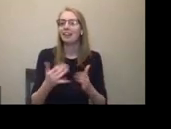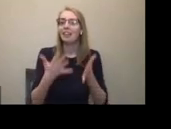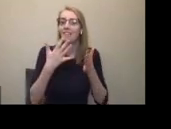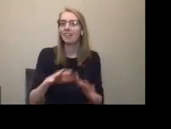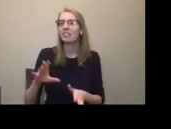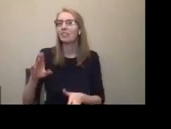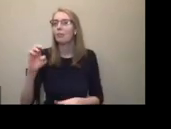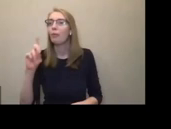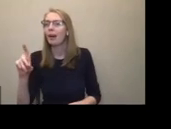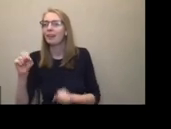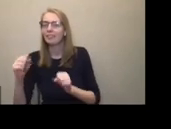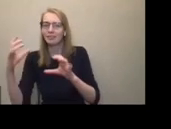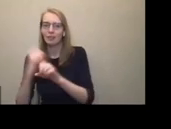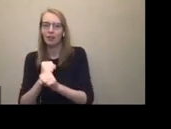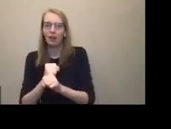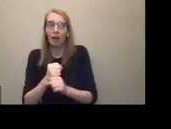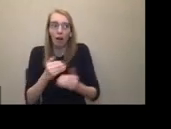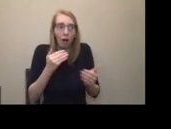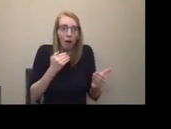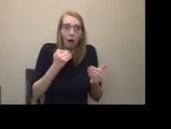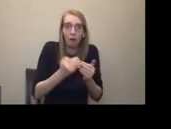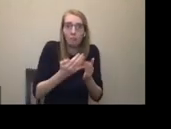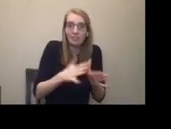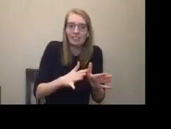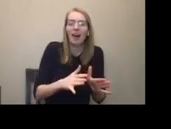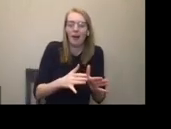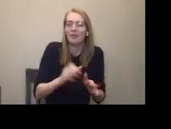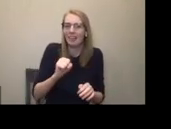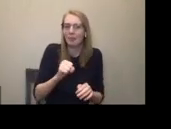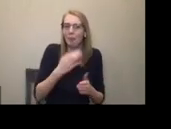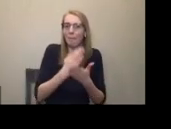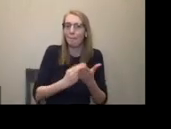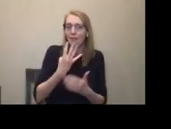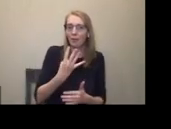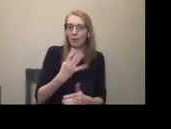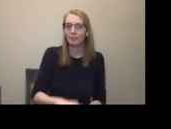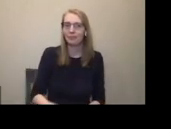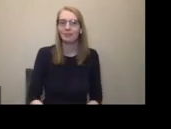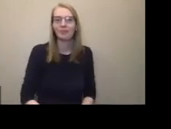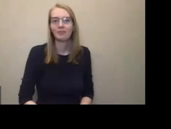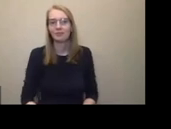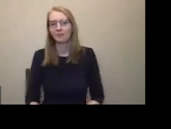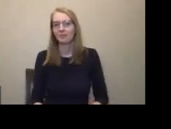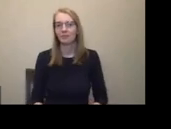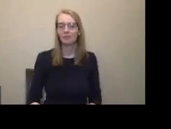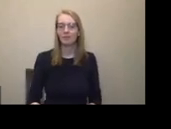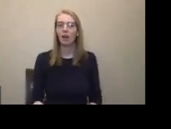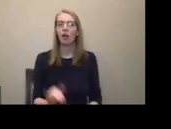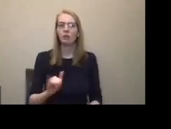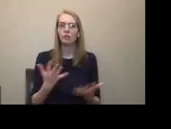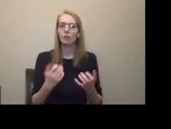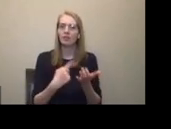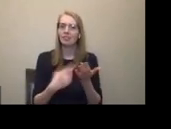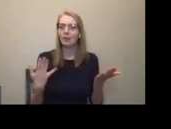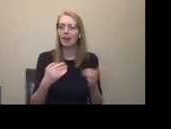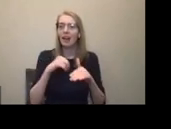sure we're close to the end. Yes. End of part four. Okay. So just a couple of things I want to touch on is access for disabled artists. So